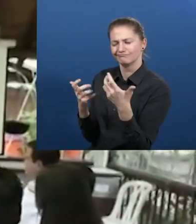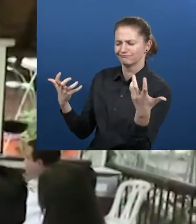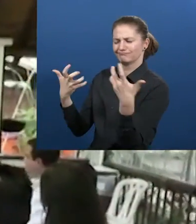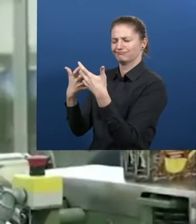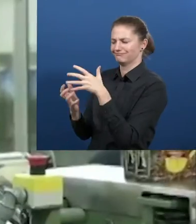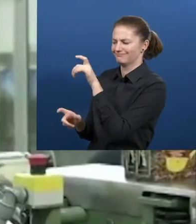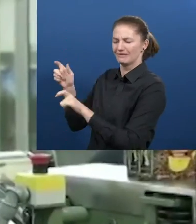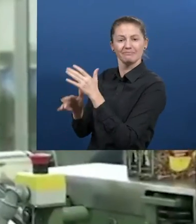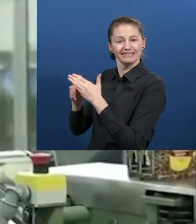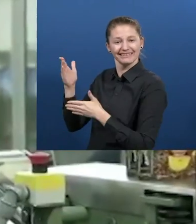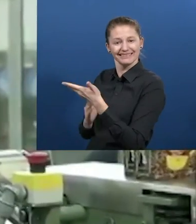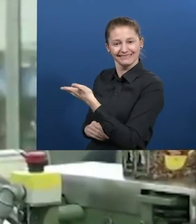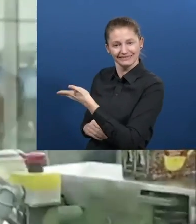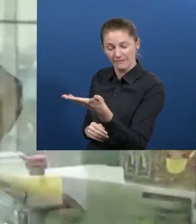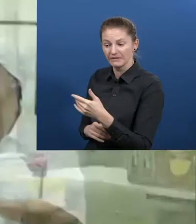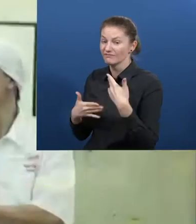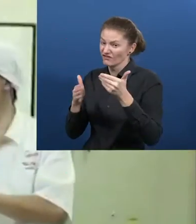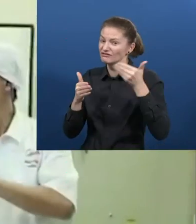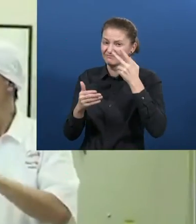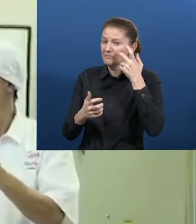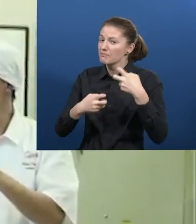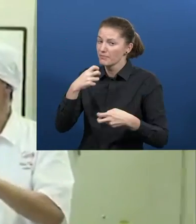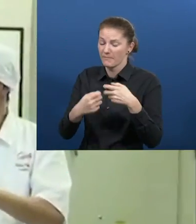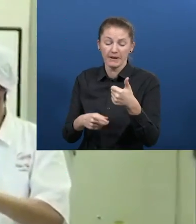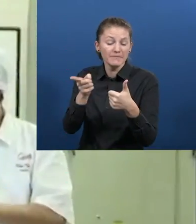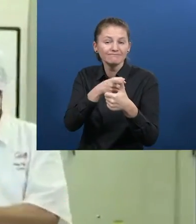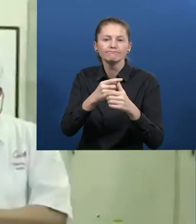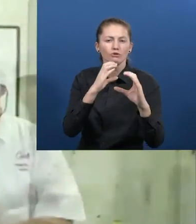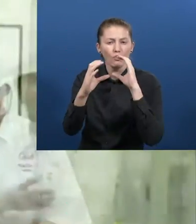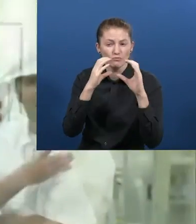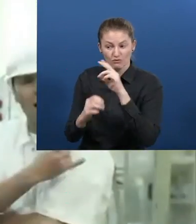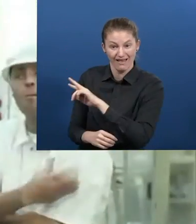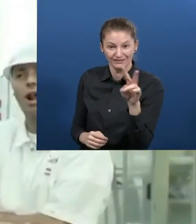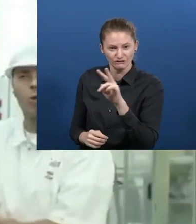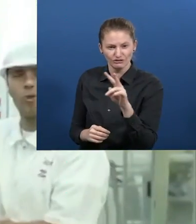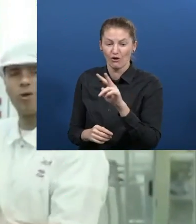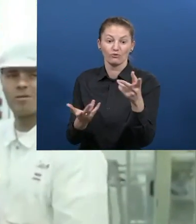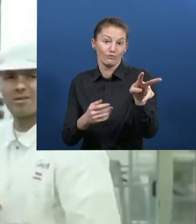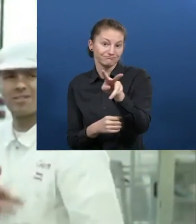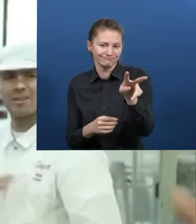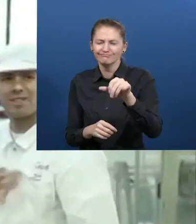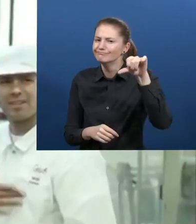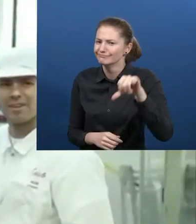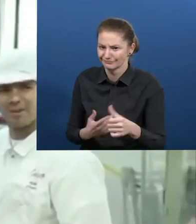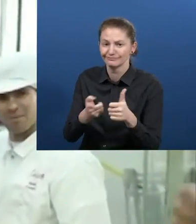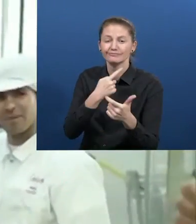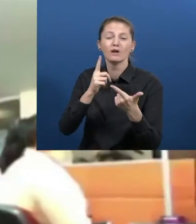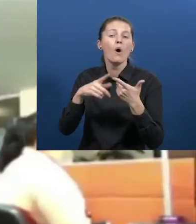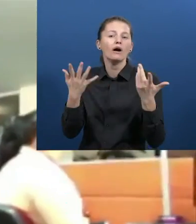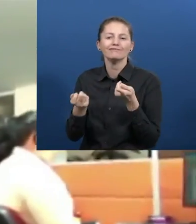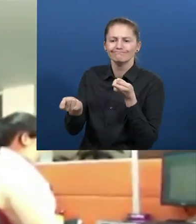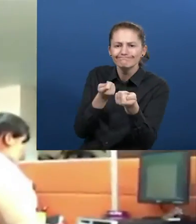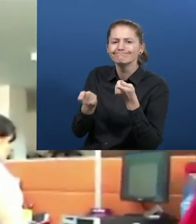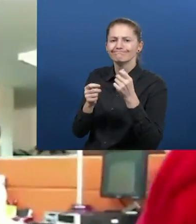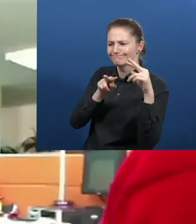Y los desencadenantes, justamente la falta de articulación de las entidades públicas y privadas, rutas visímiles para la atención